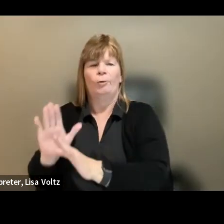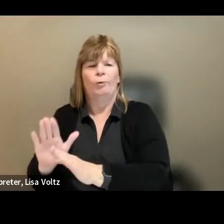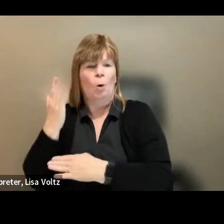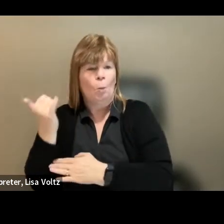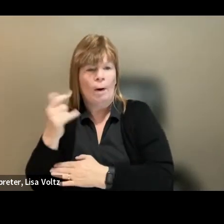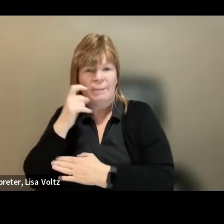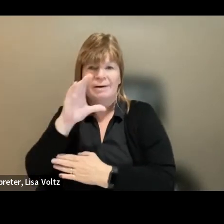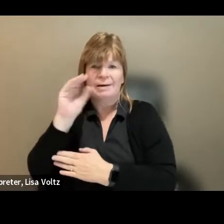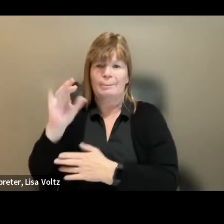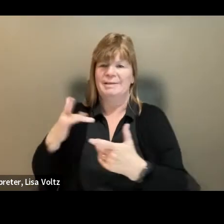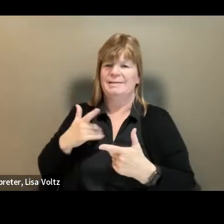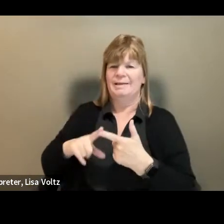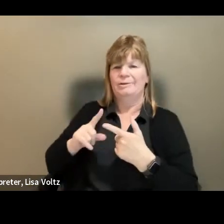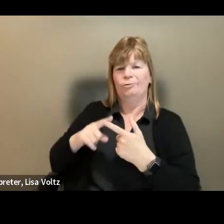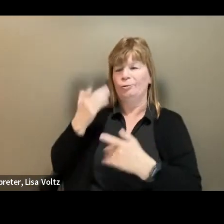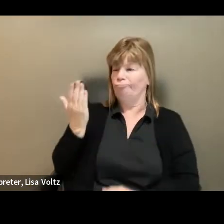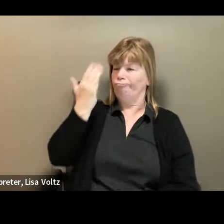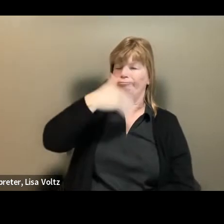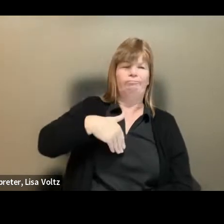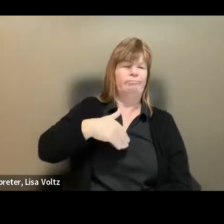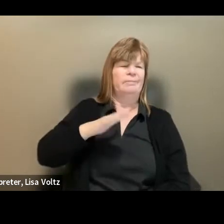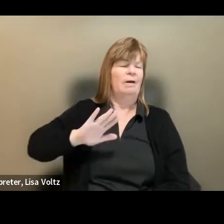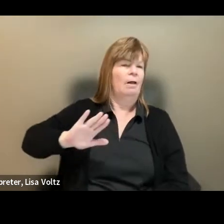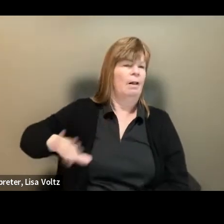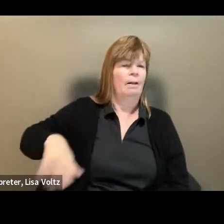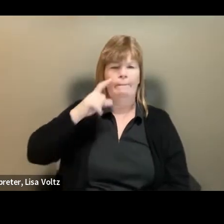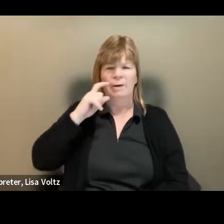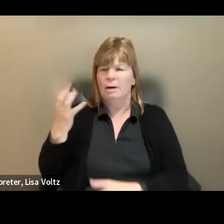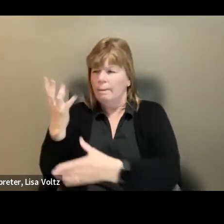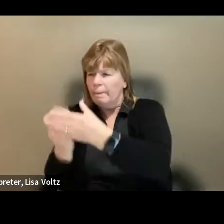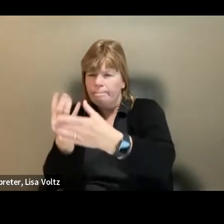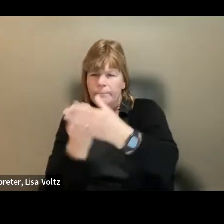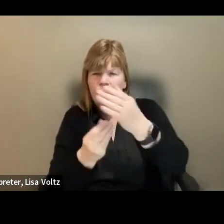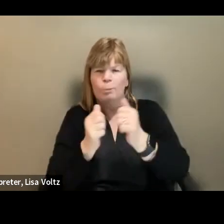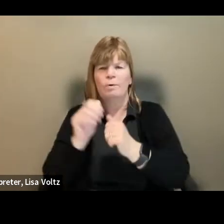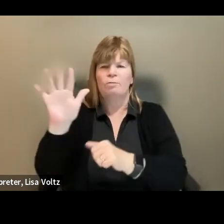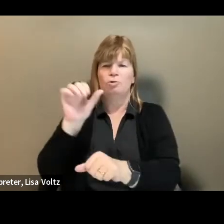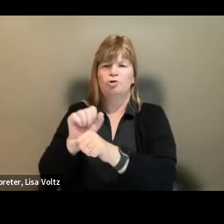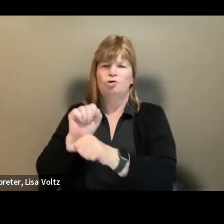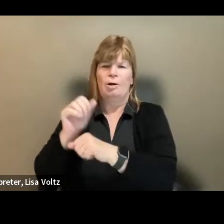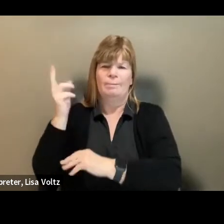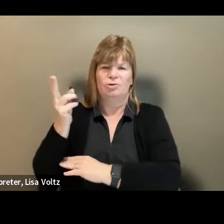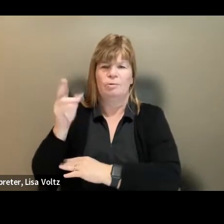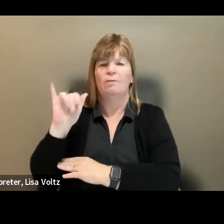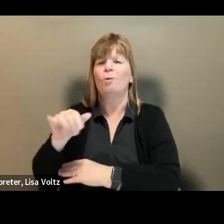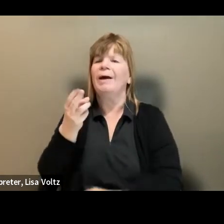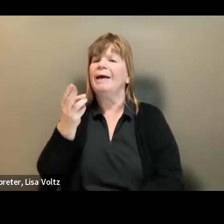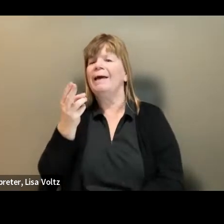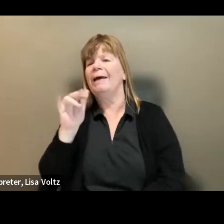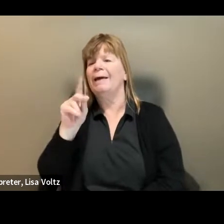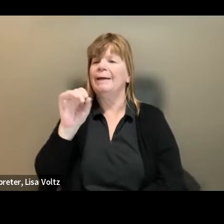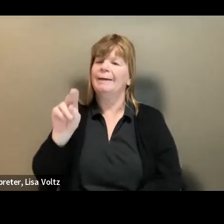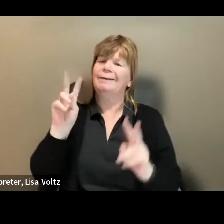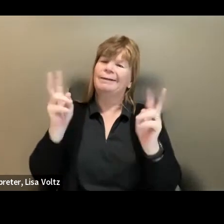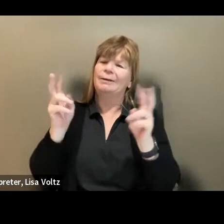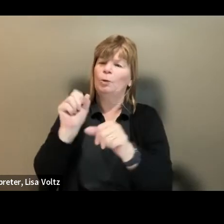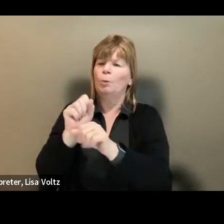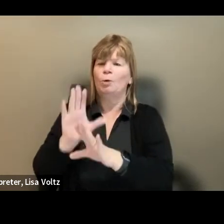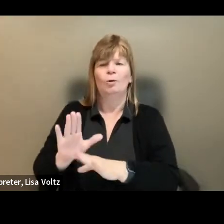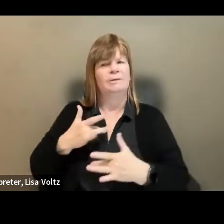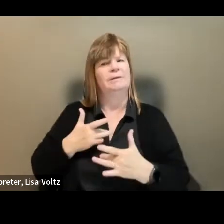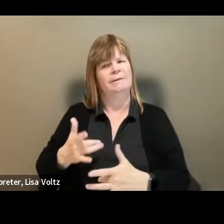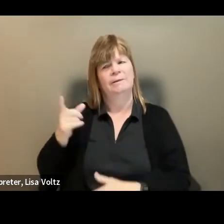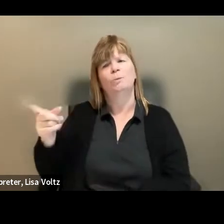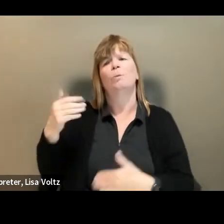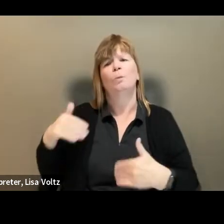overlook or deny them opportunities due to gaps in their employment. These hidden workers are largely untapped talent